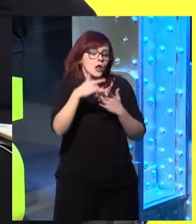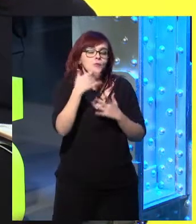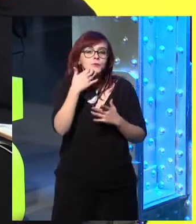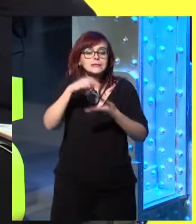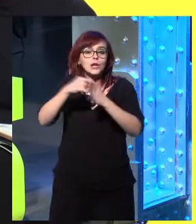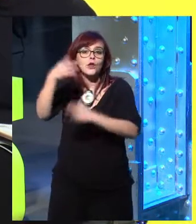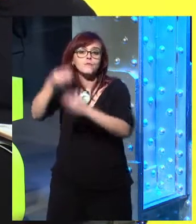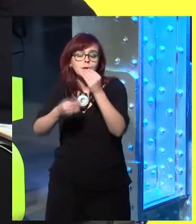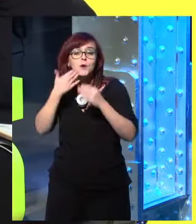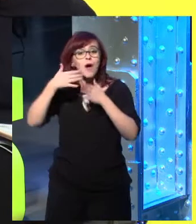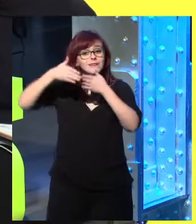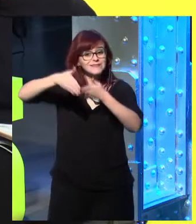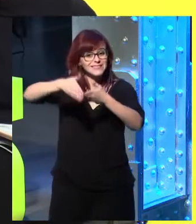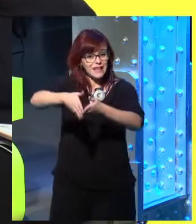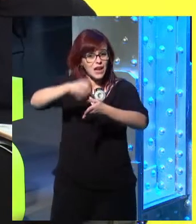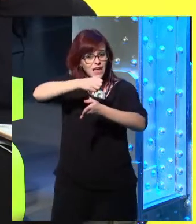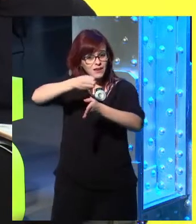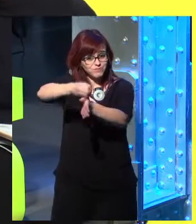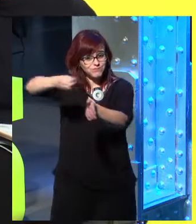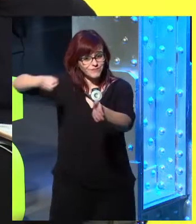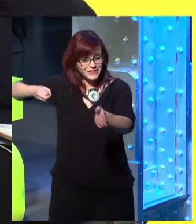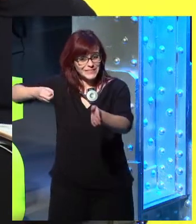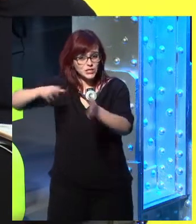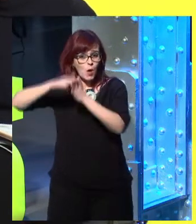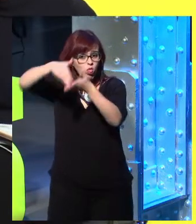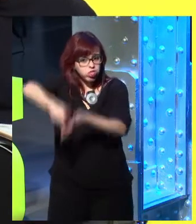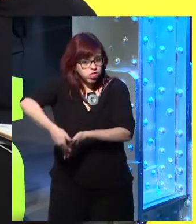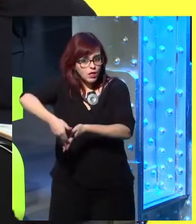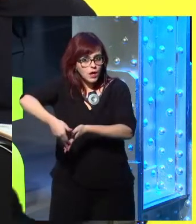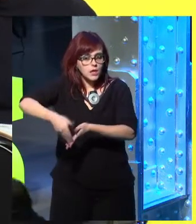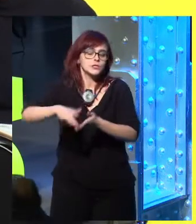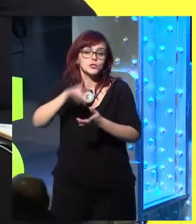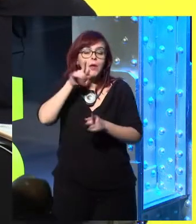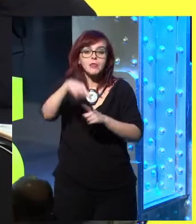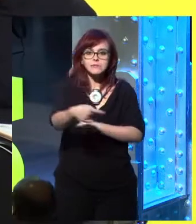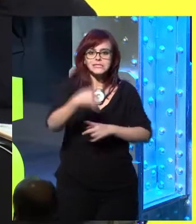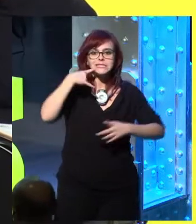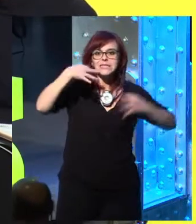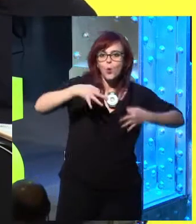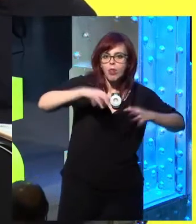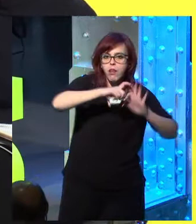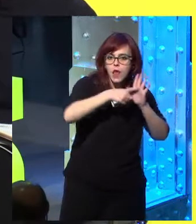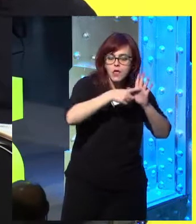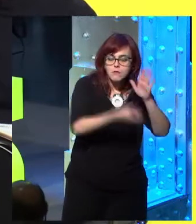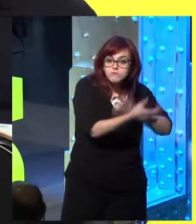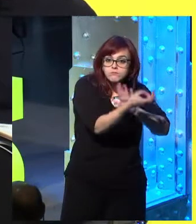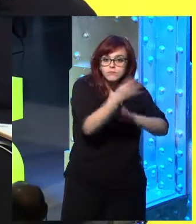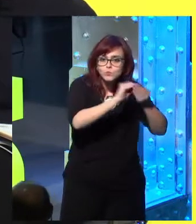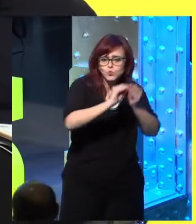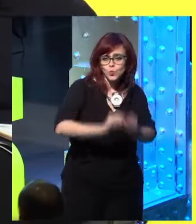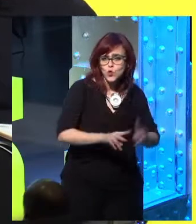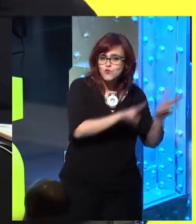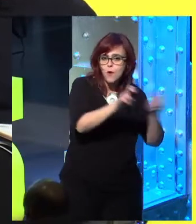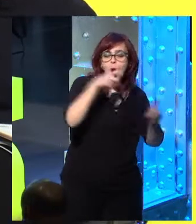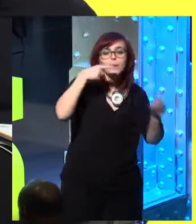So, what would be nice is if we have private companies that have AI algorithms,